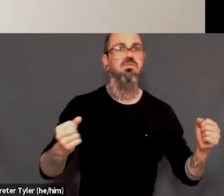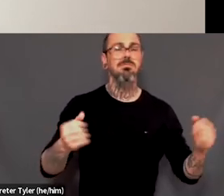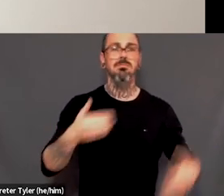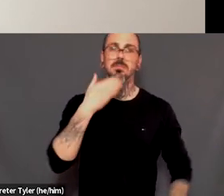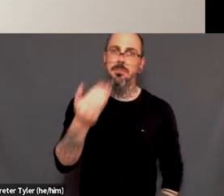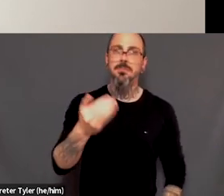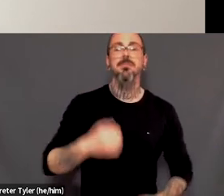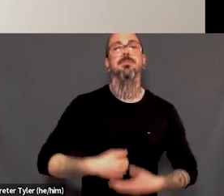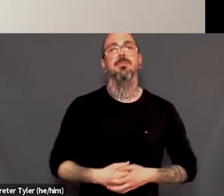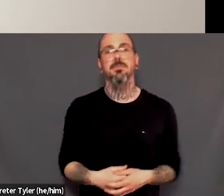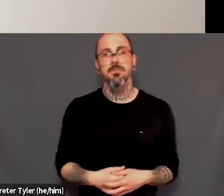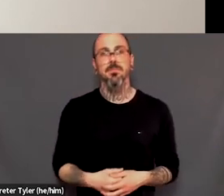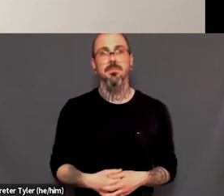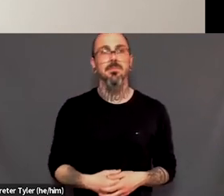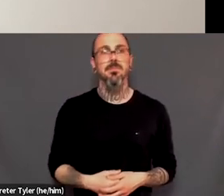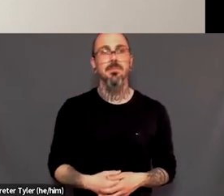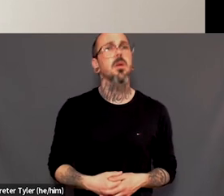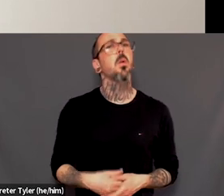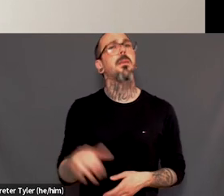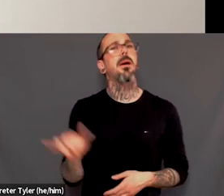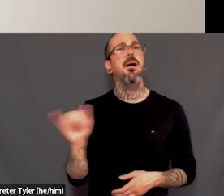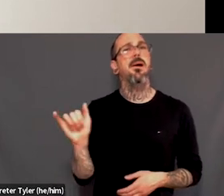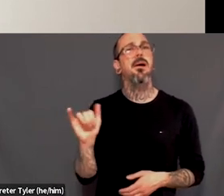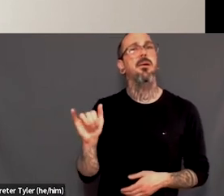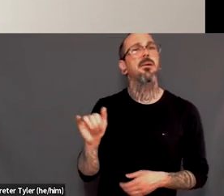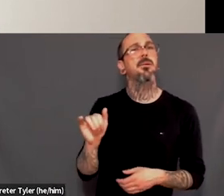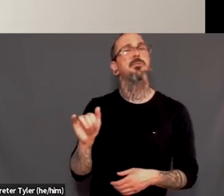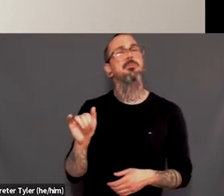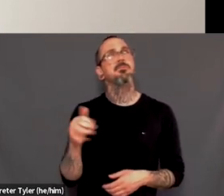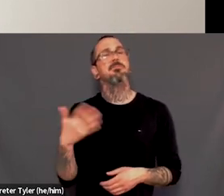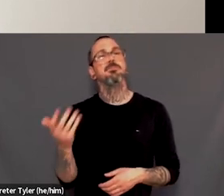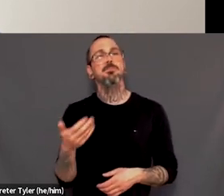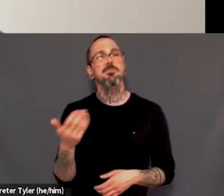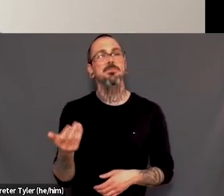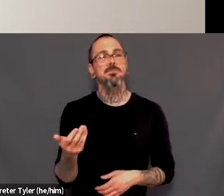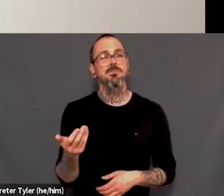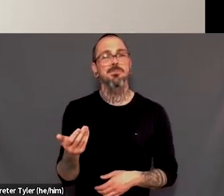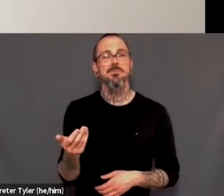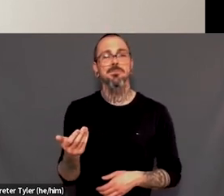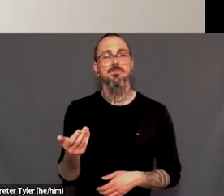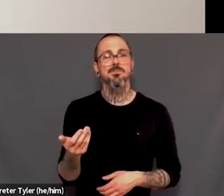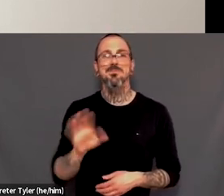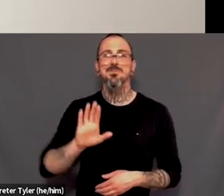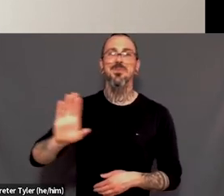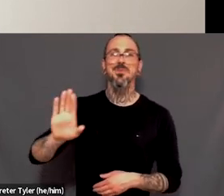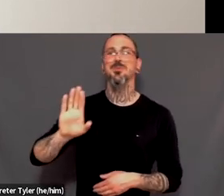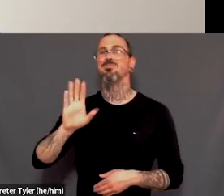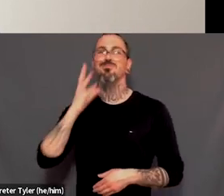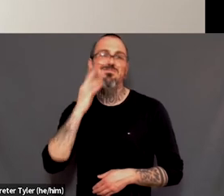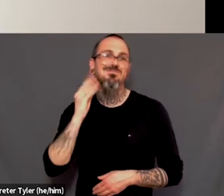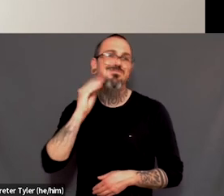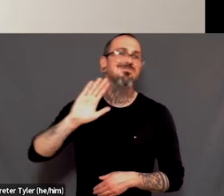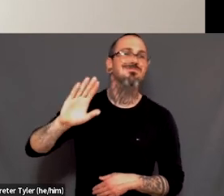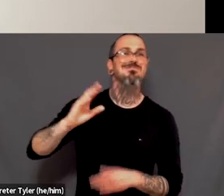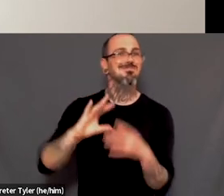about advocacy. Another thing I think about is kind of using your voice in specific places, right? So, you know,